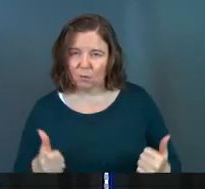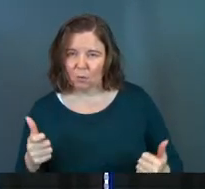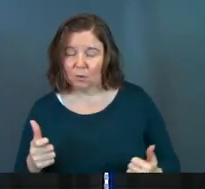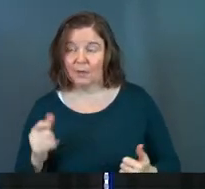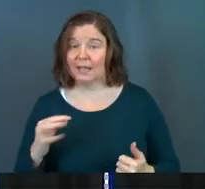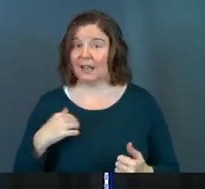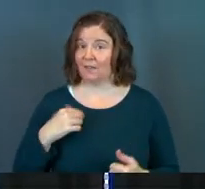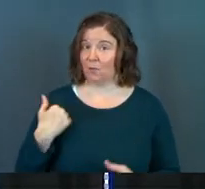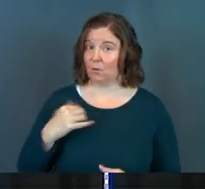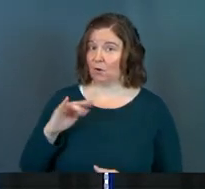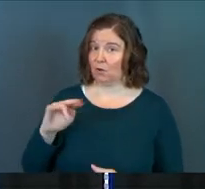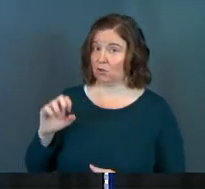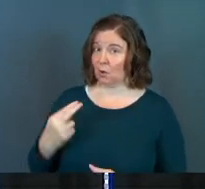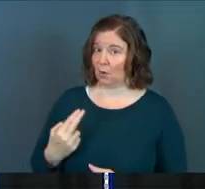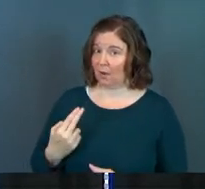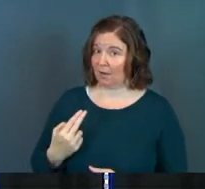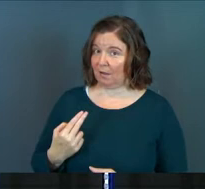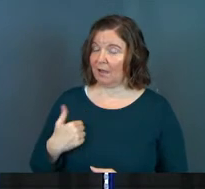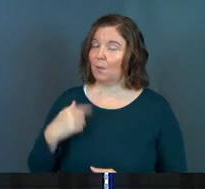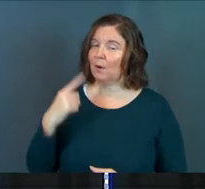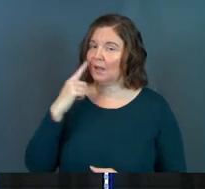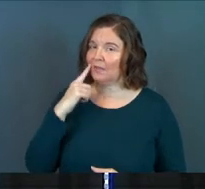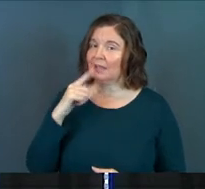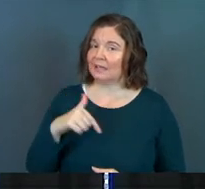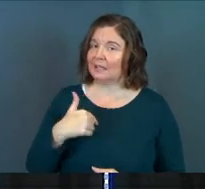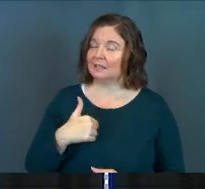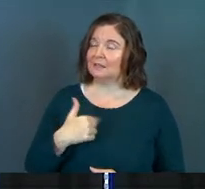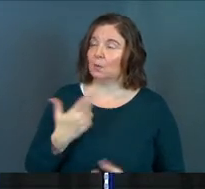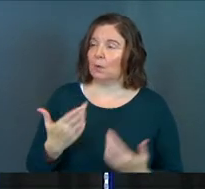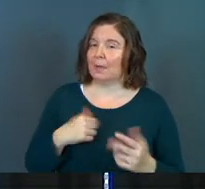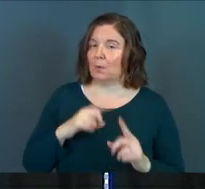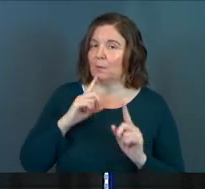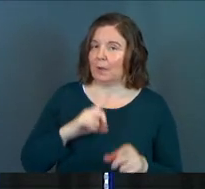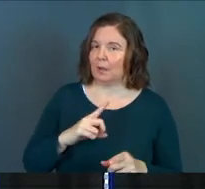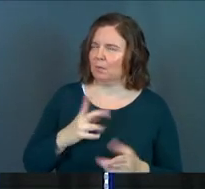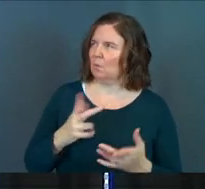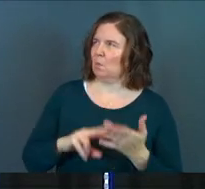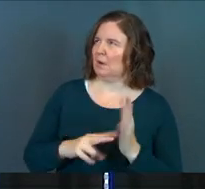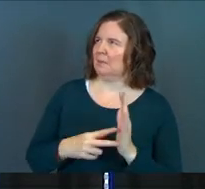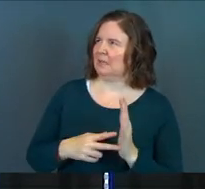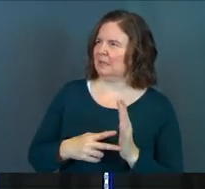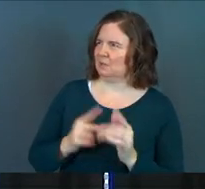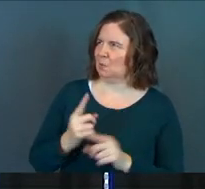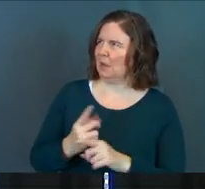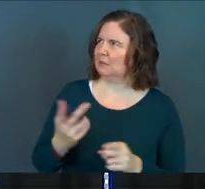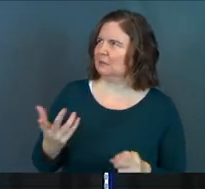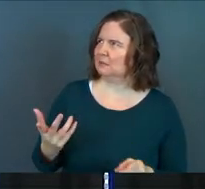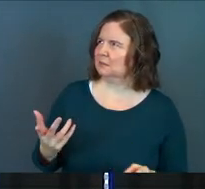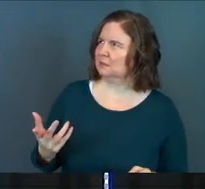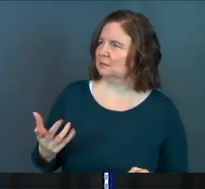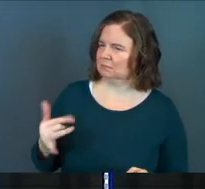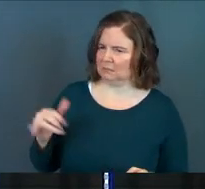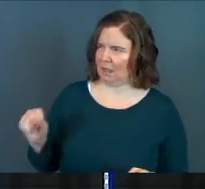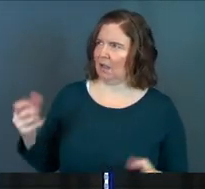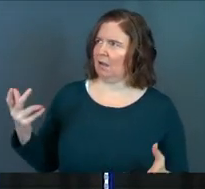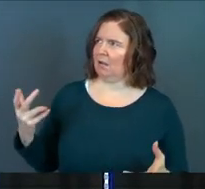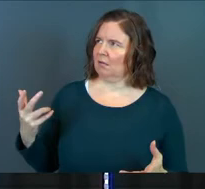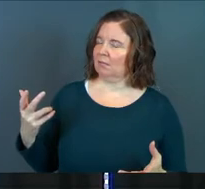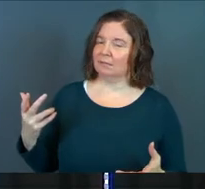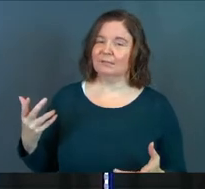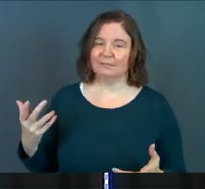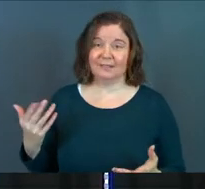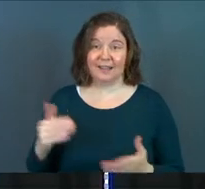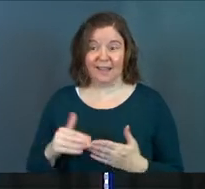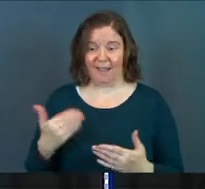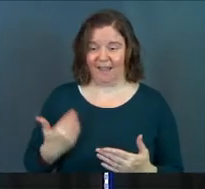And if we're Jonah, and what I think Jonah does, like, we might respond like, well, what do you mean is it right? Yeah. Again,